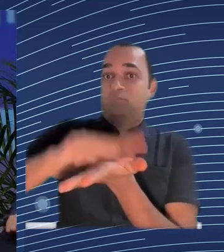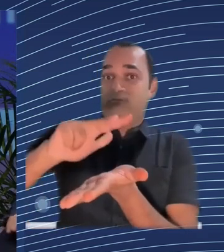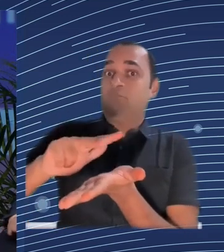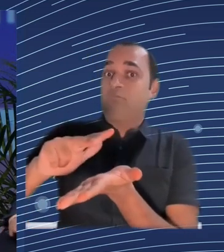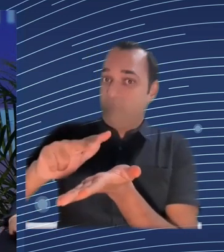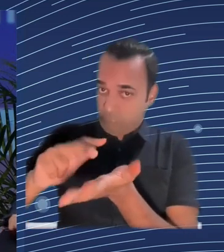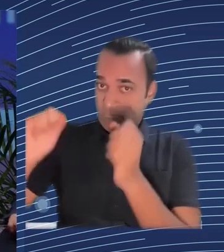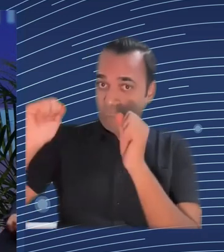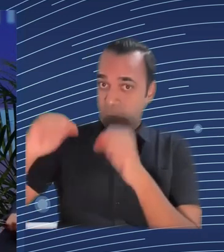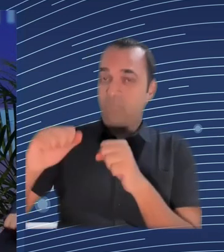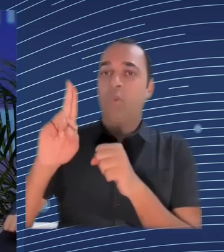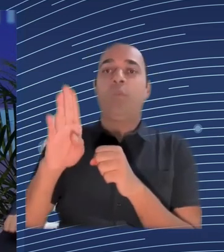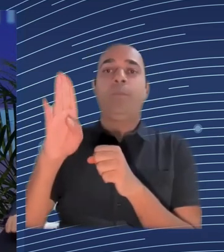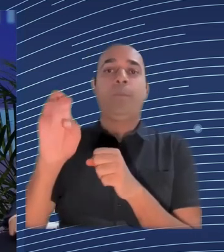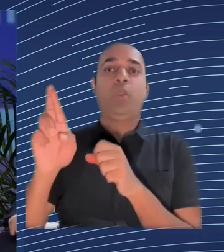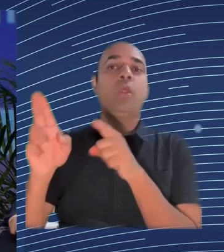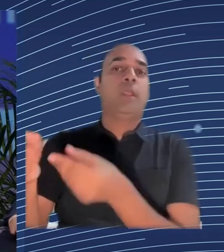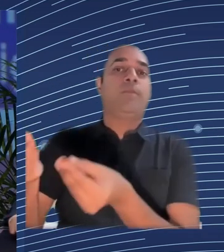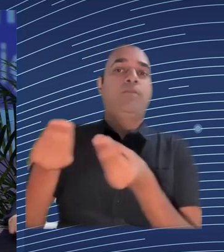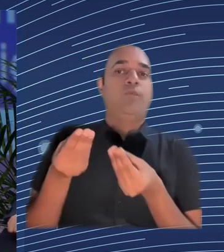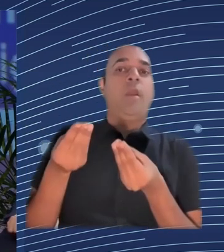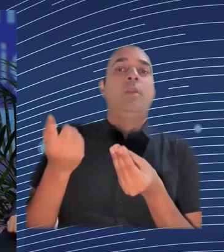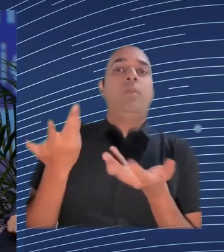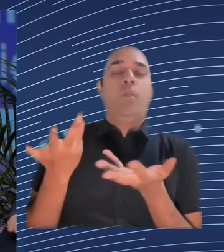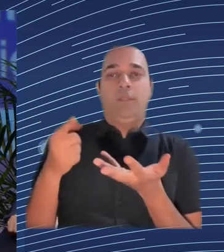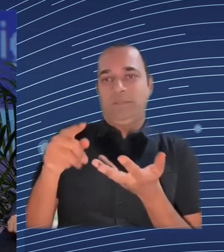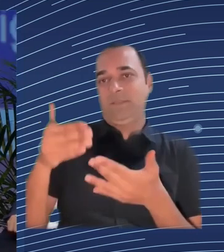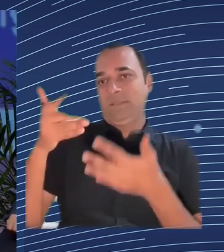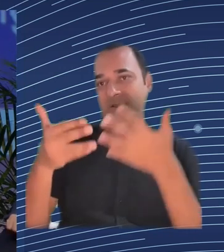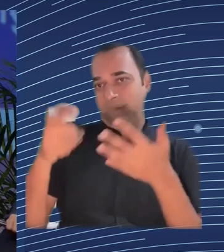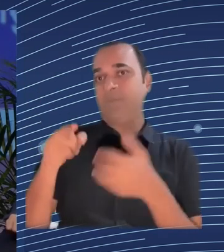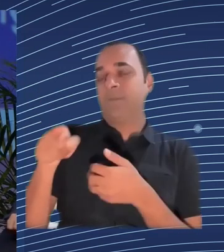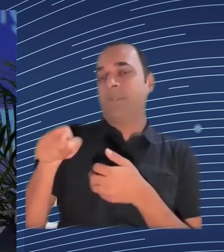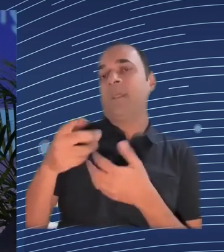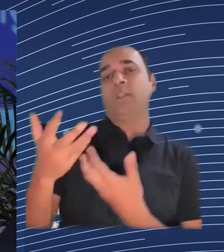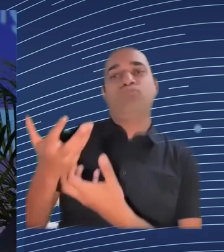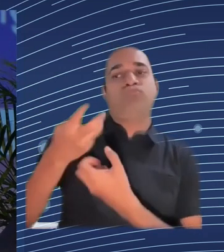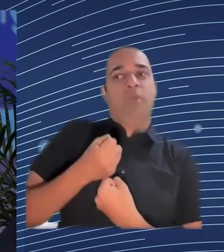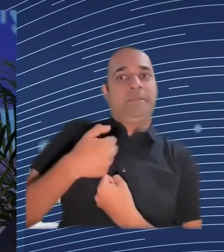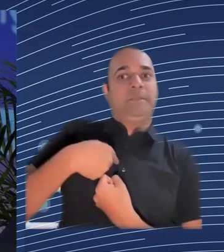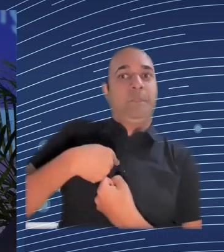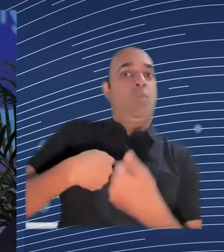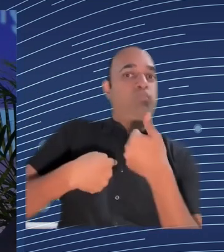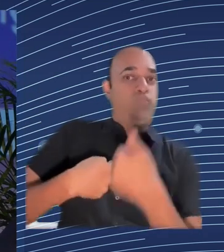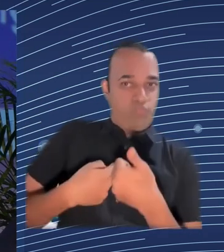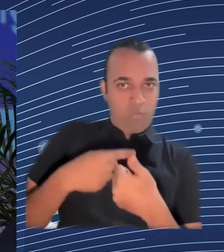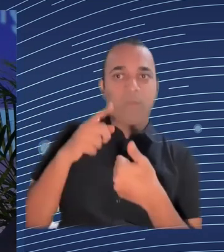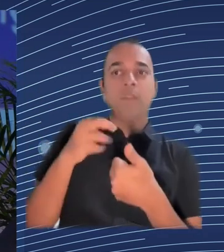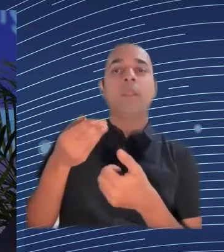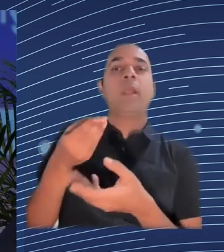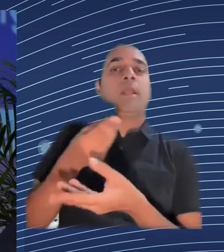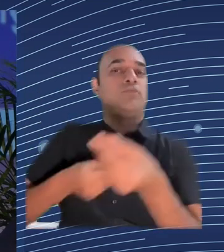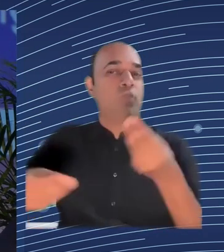the right thing but in the courts interestingly both Uber and OLA prior to this argued that uh